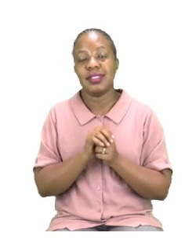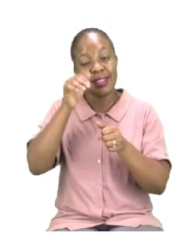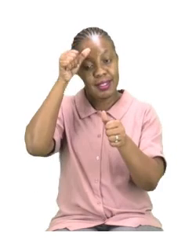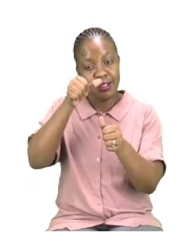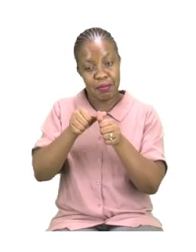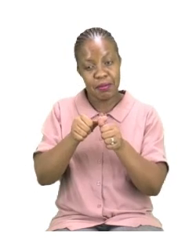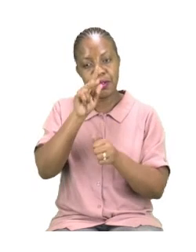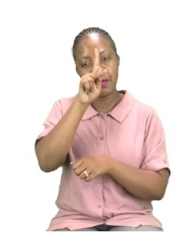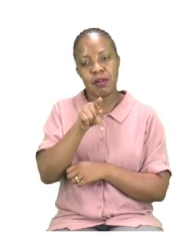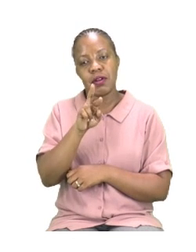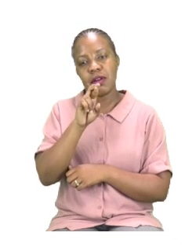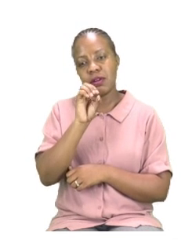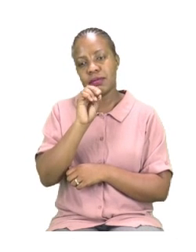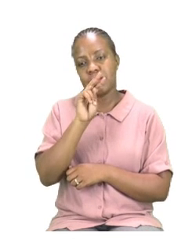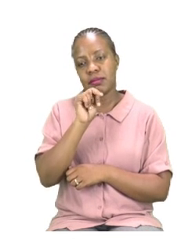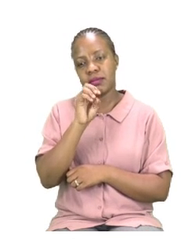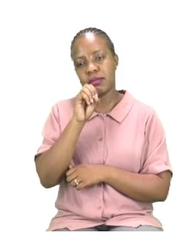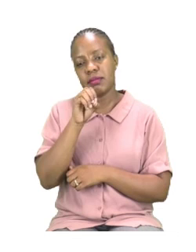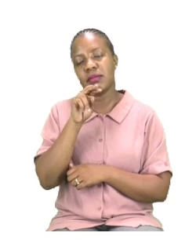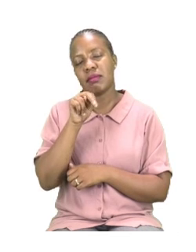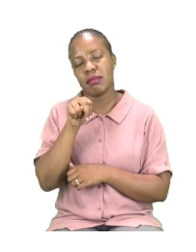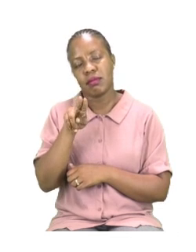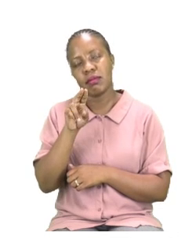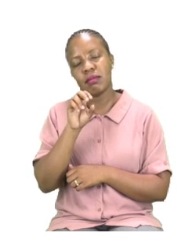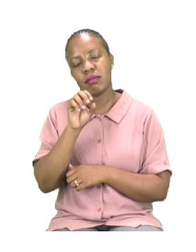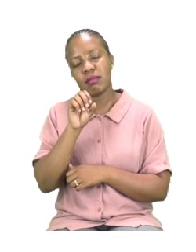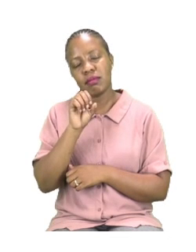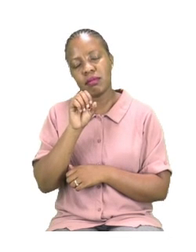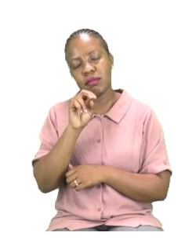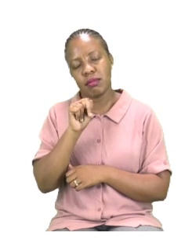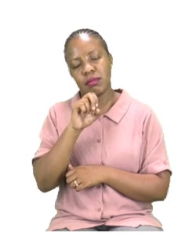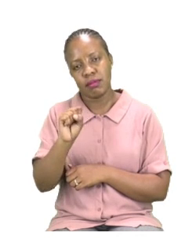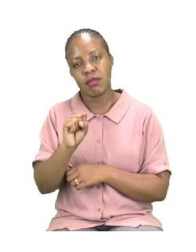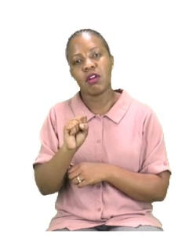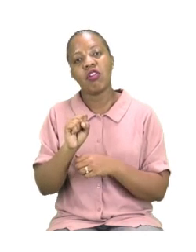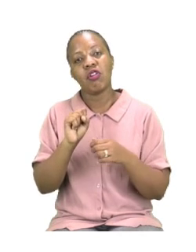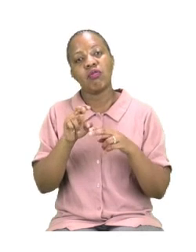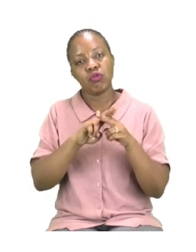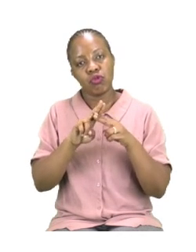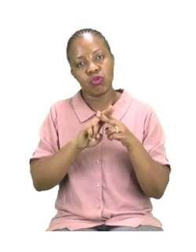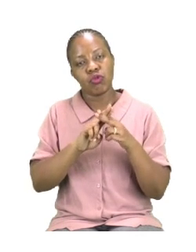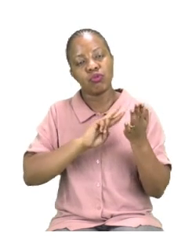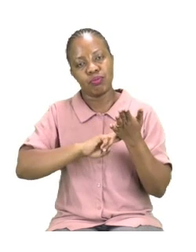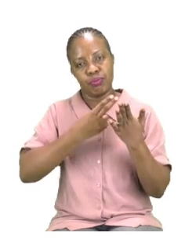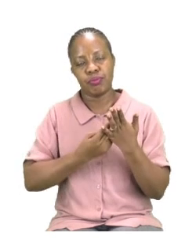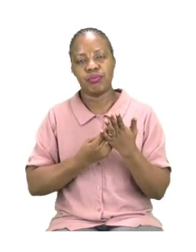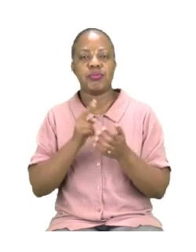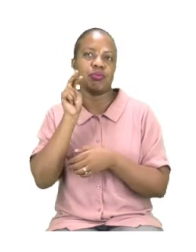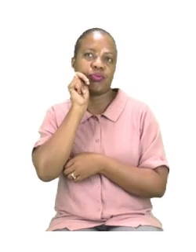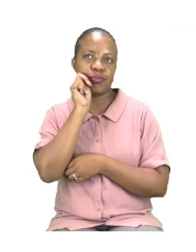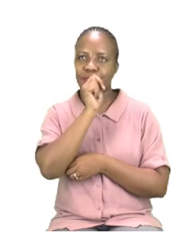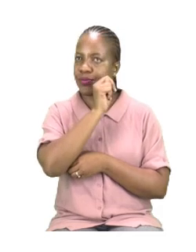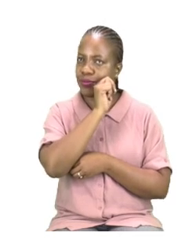noun. So, the first thing we need to do is underline the verbs. When you are done with